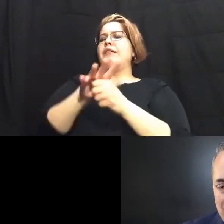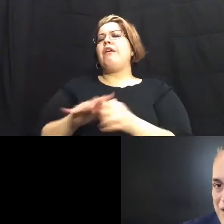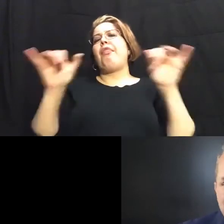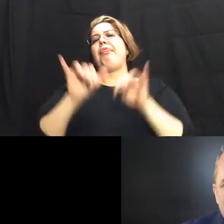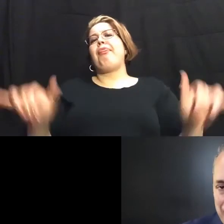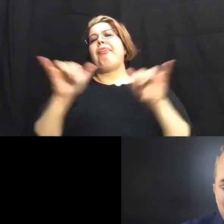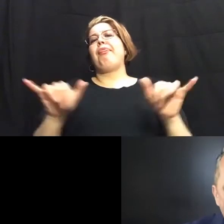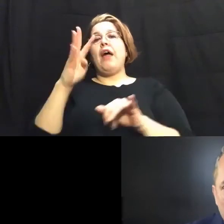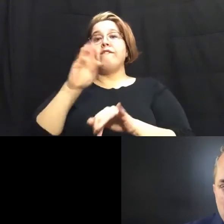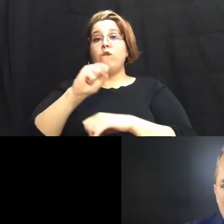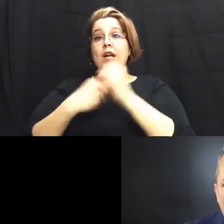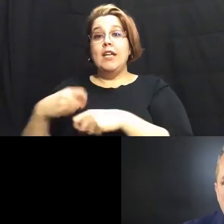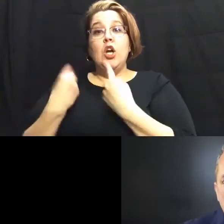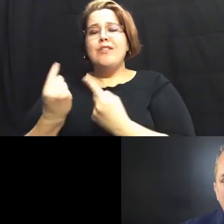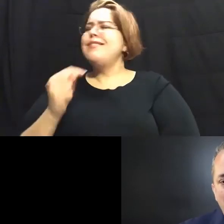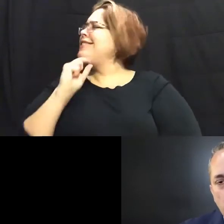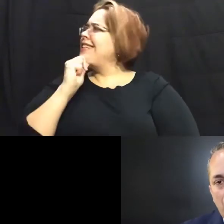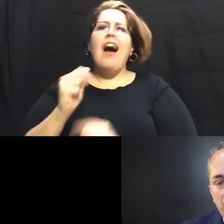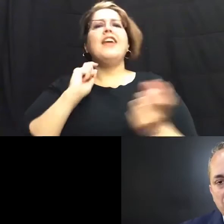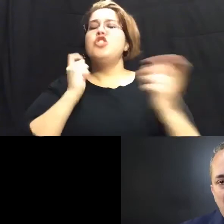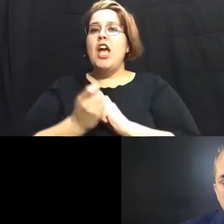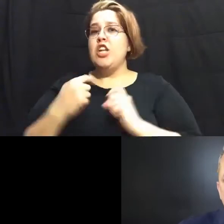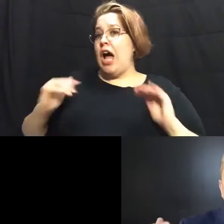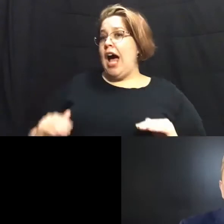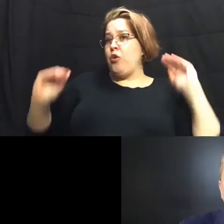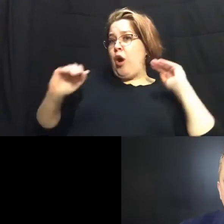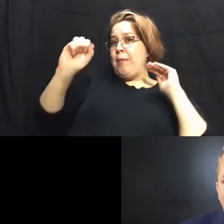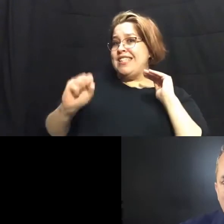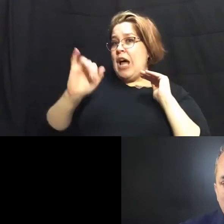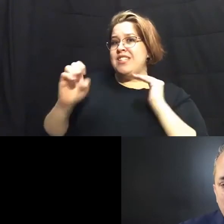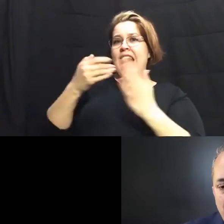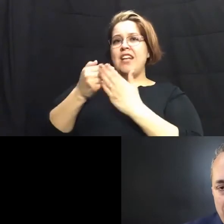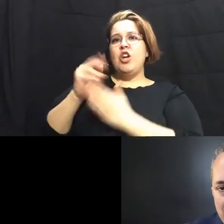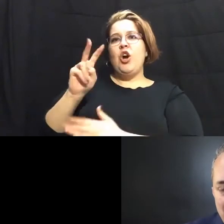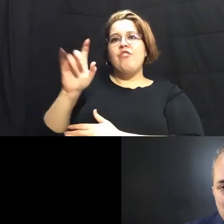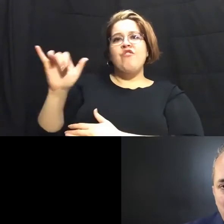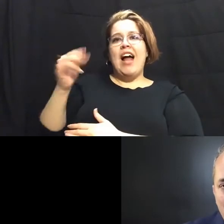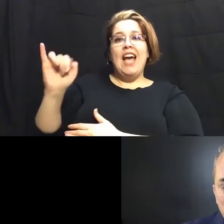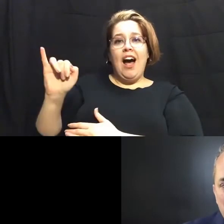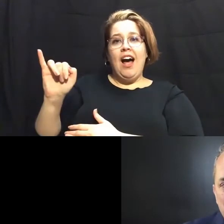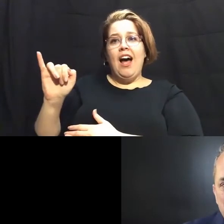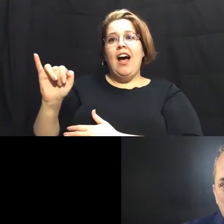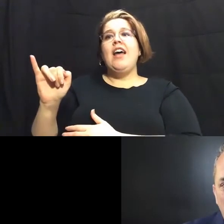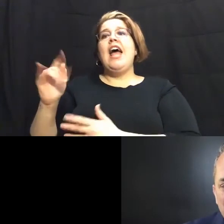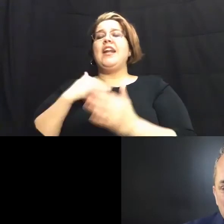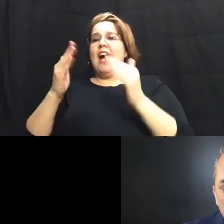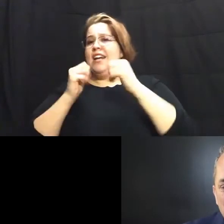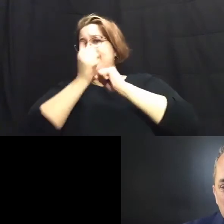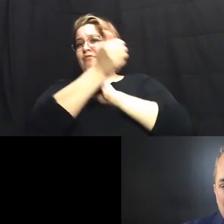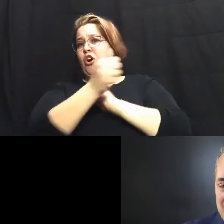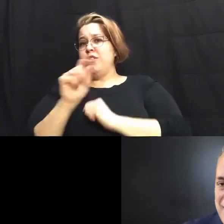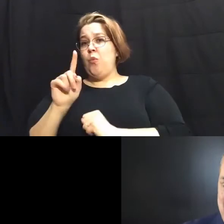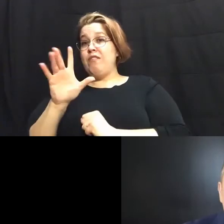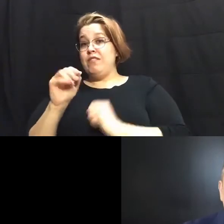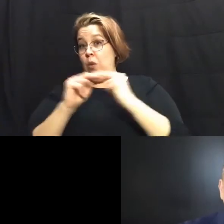40 years and they simply haven't changed i grew up on the south side up to valley high uh and got as far as 151 uh